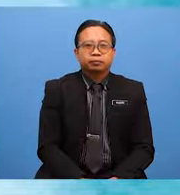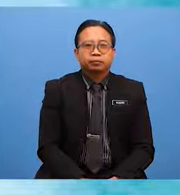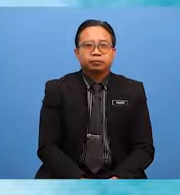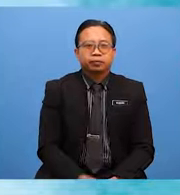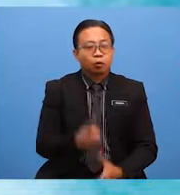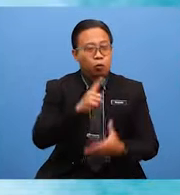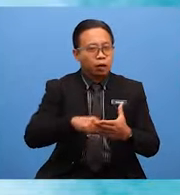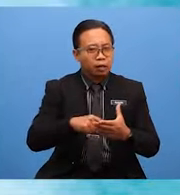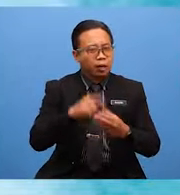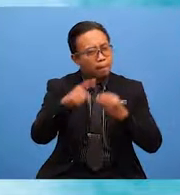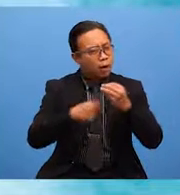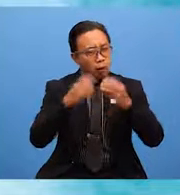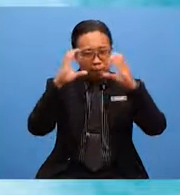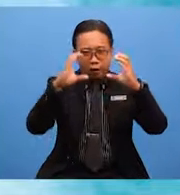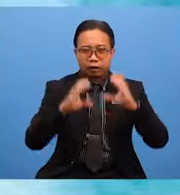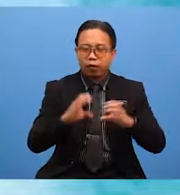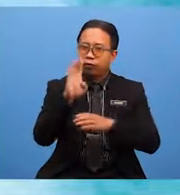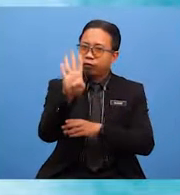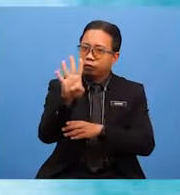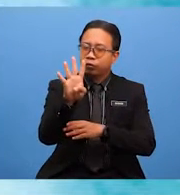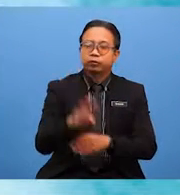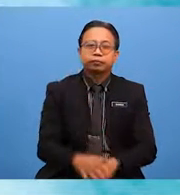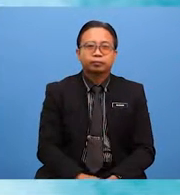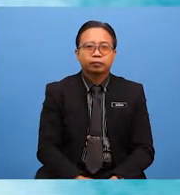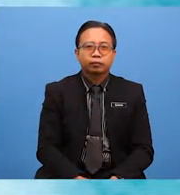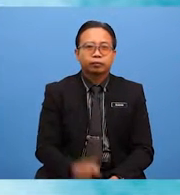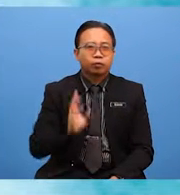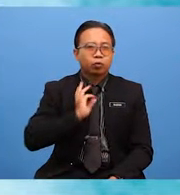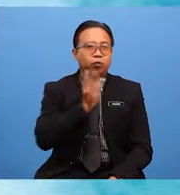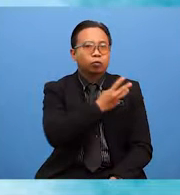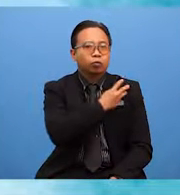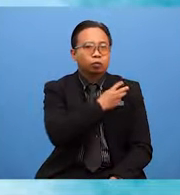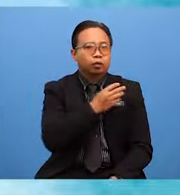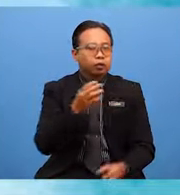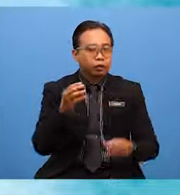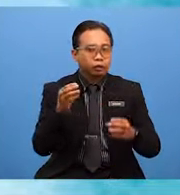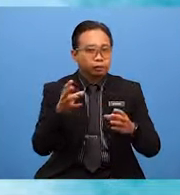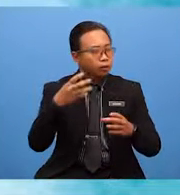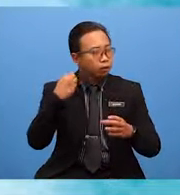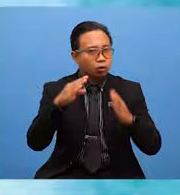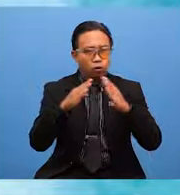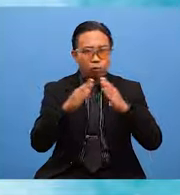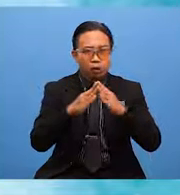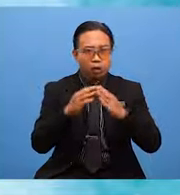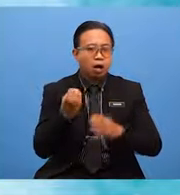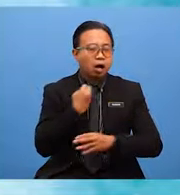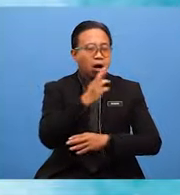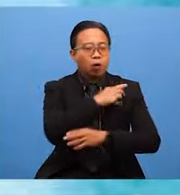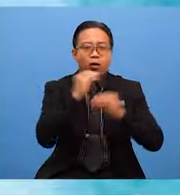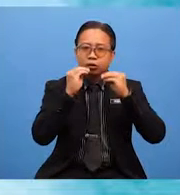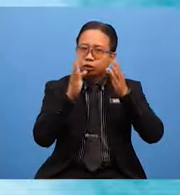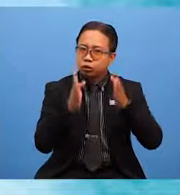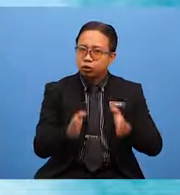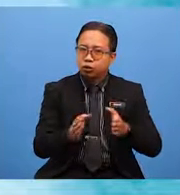What about paragraph 4? We headed home the following day. Our teacher